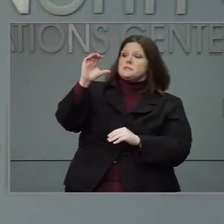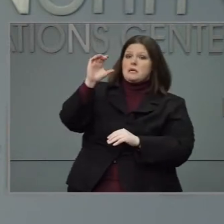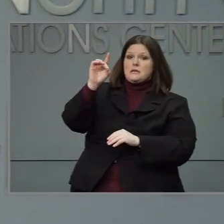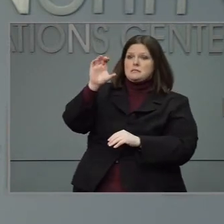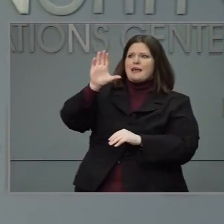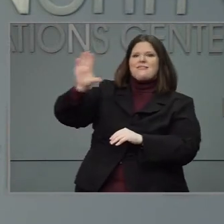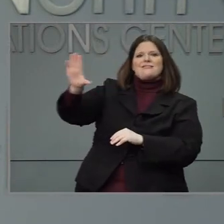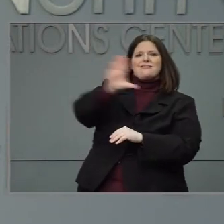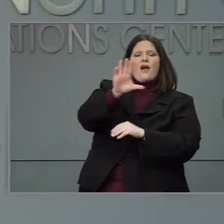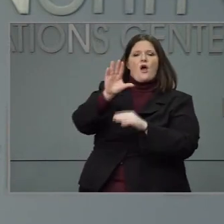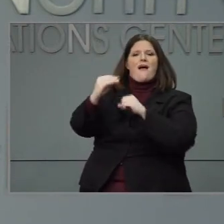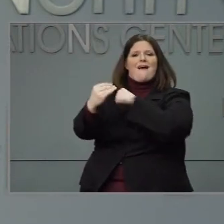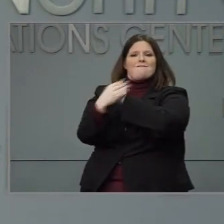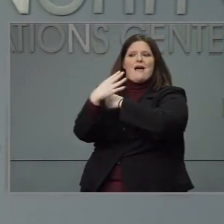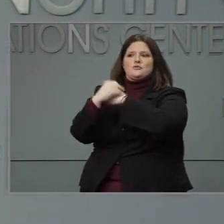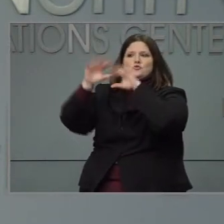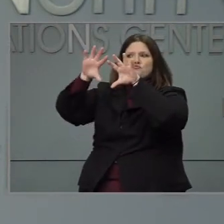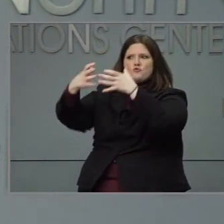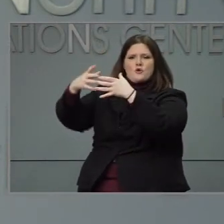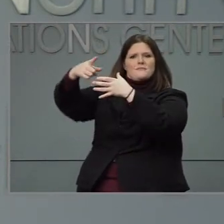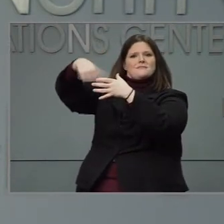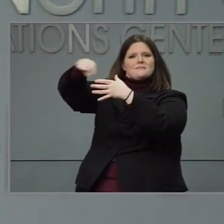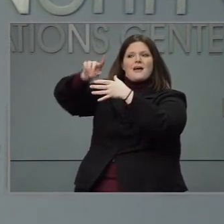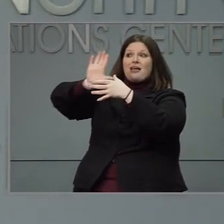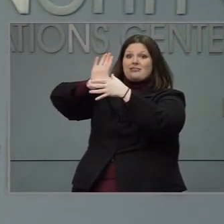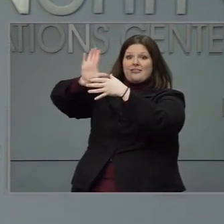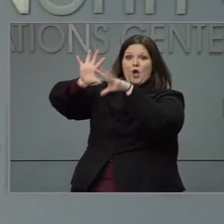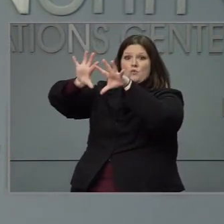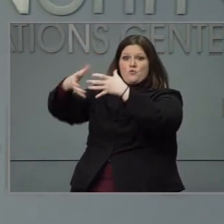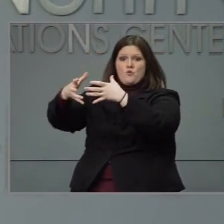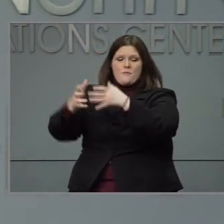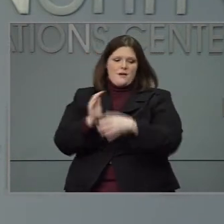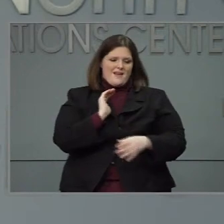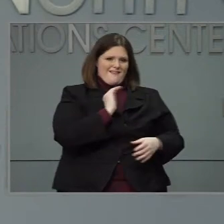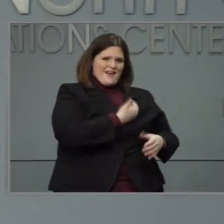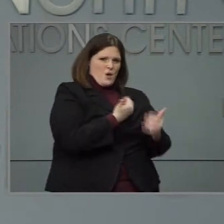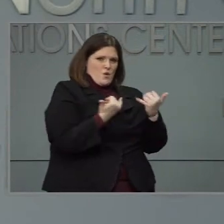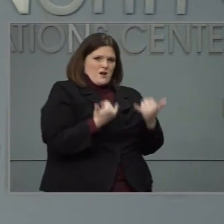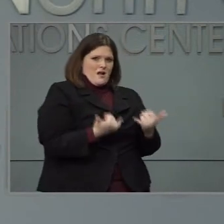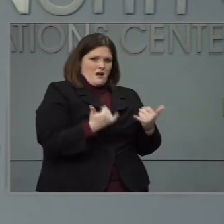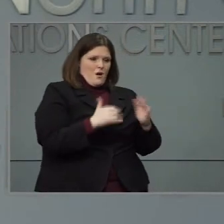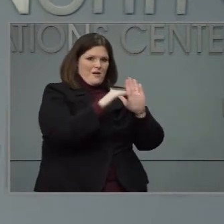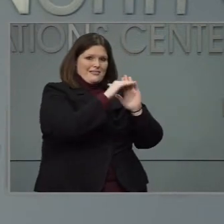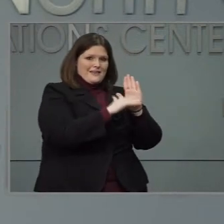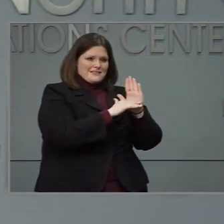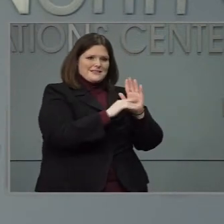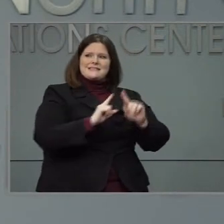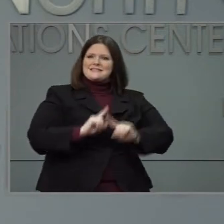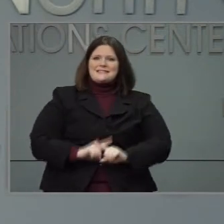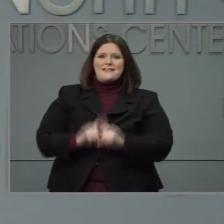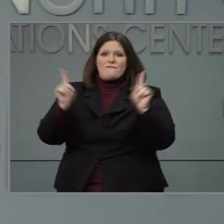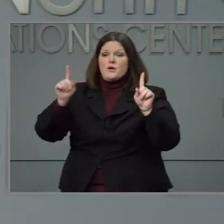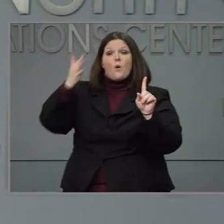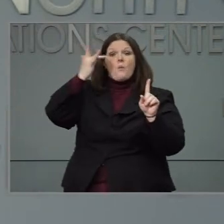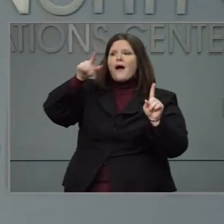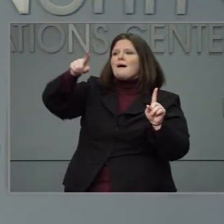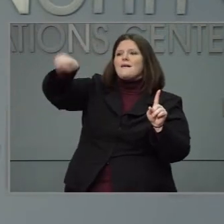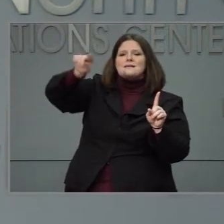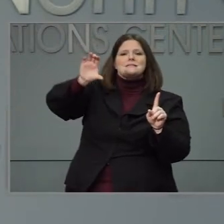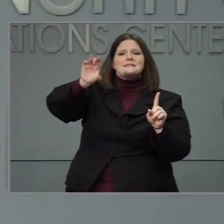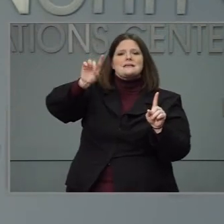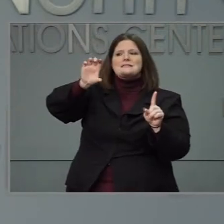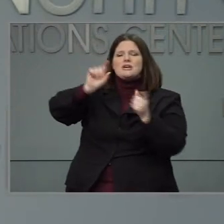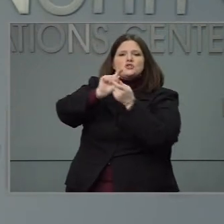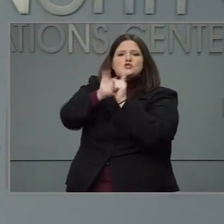a priority list that was different than what we have today. And in fact, they changed their priority list only